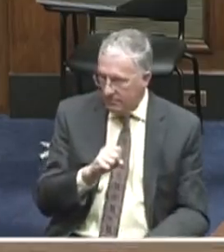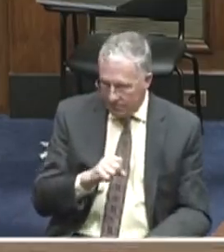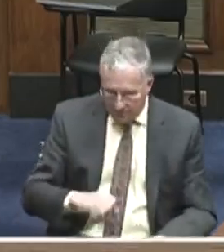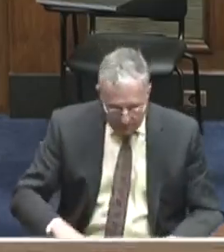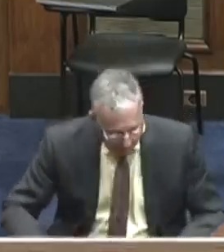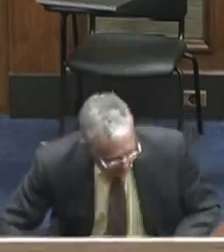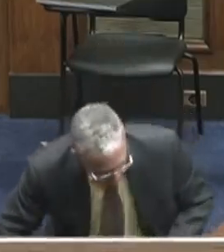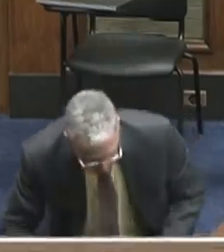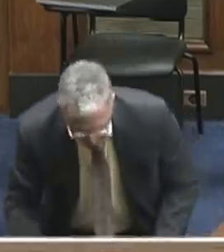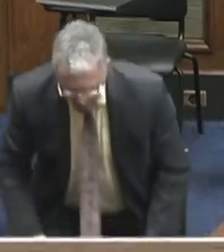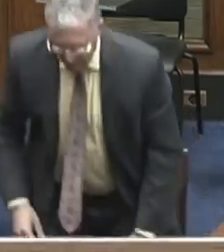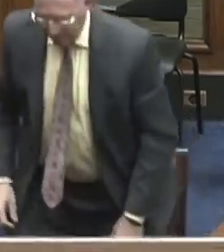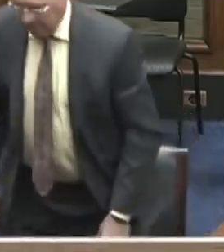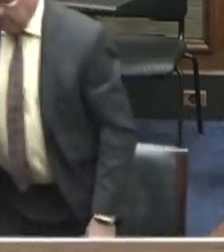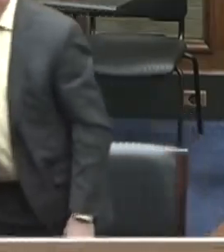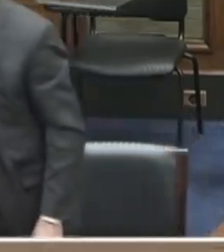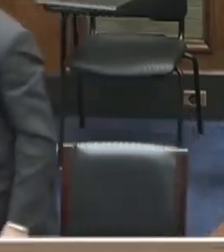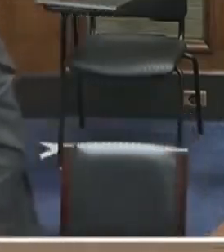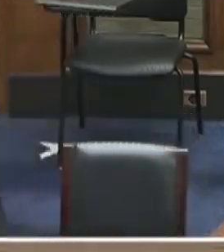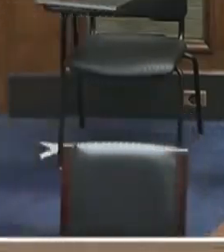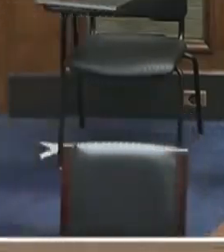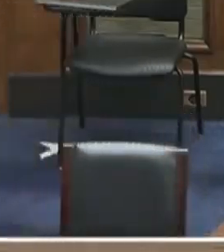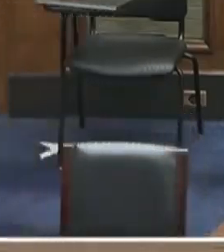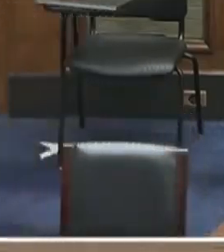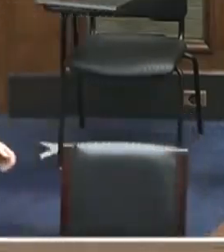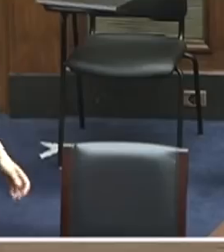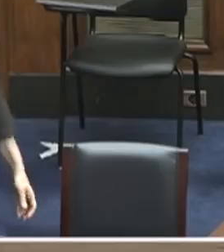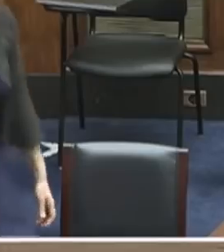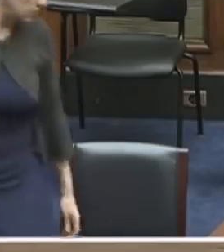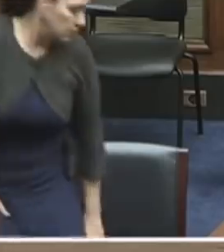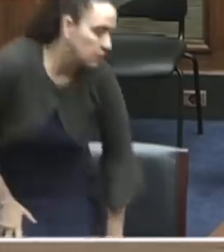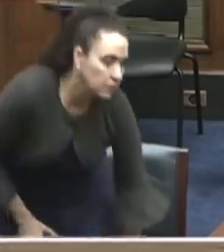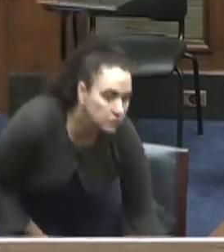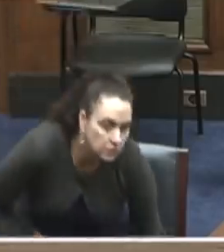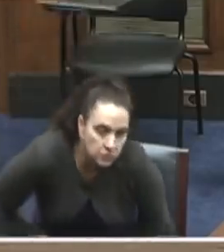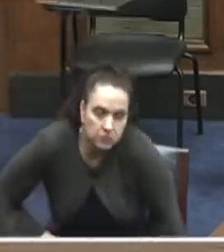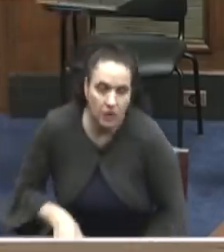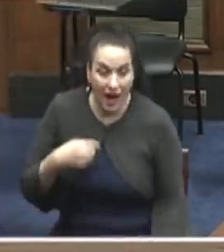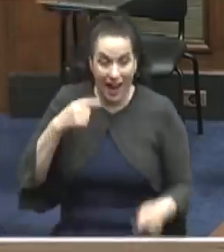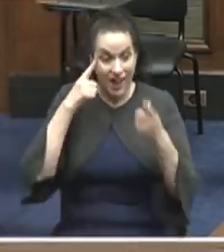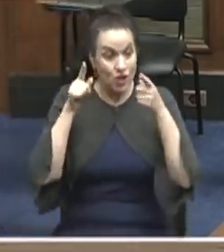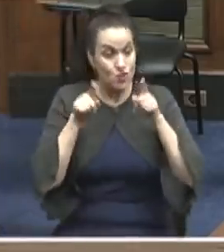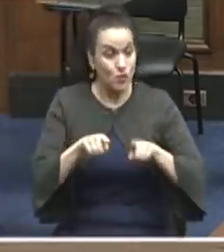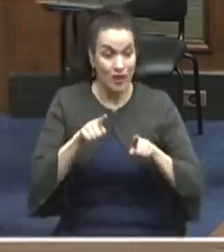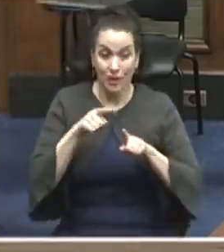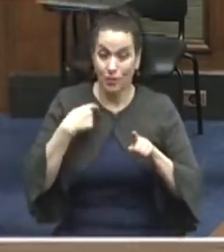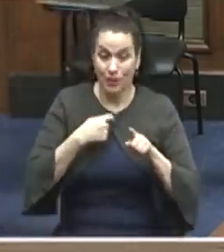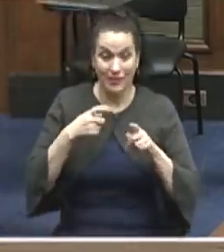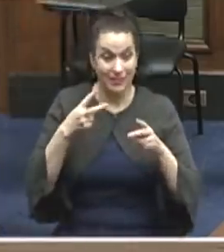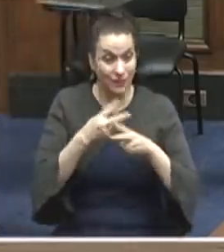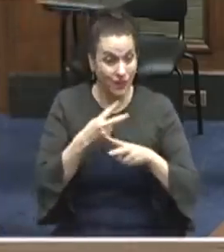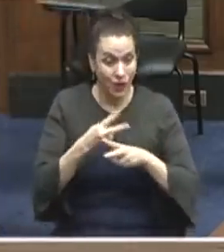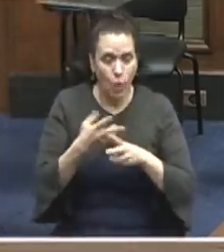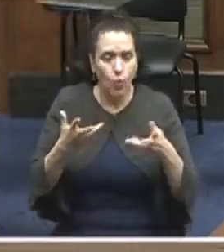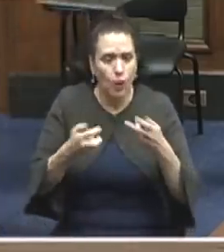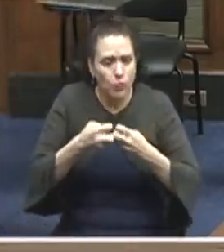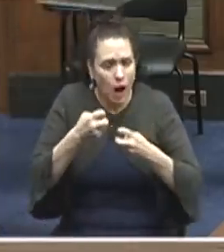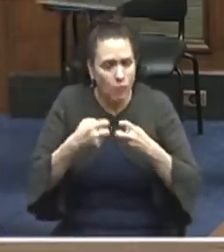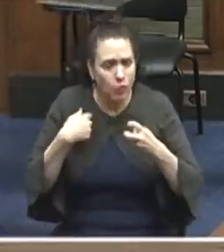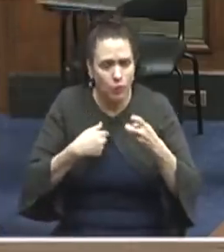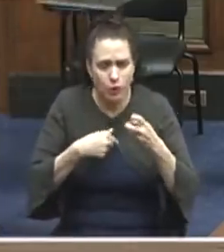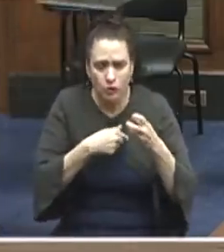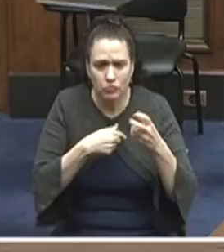that we really have to figure out what the problem is we're trying to solve. Since two-thirds of people who are